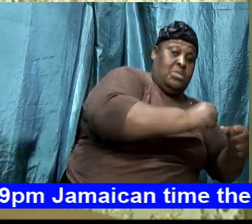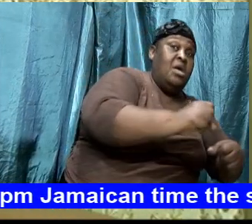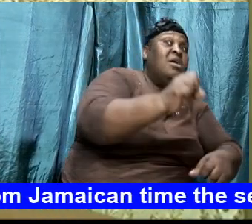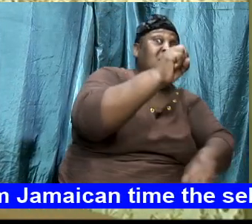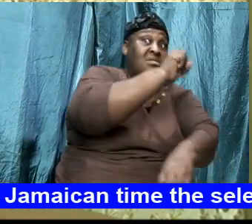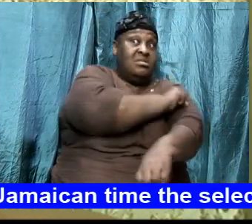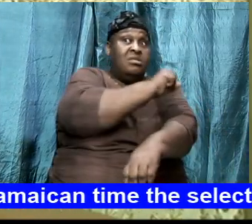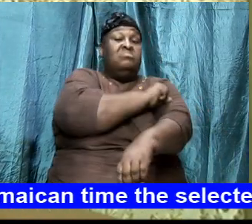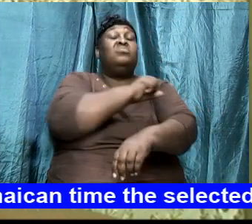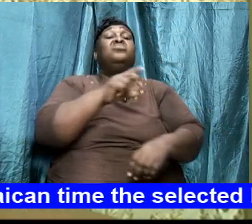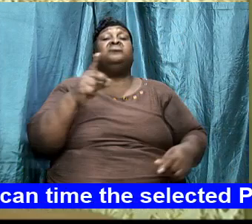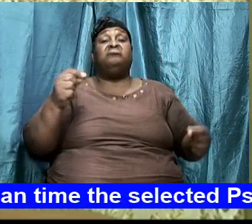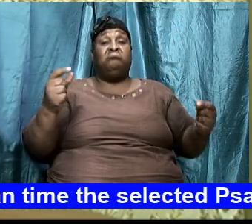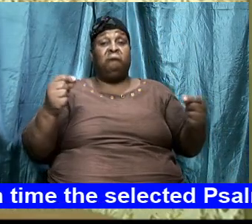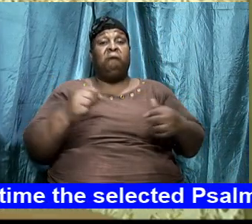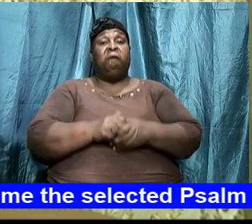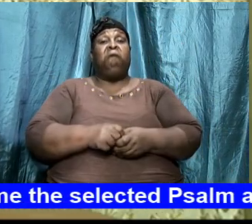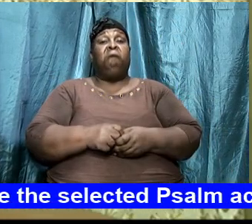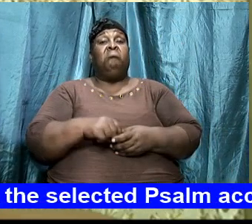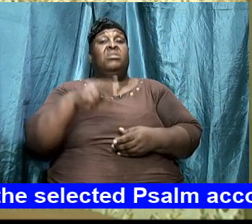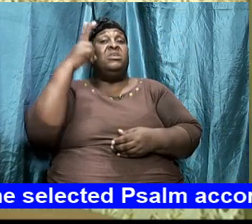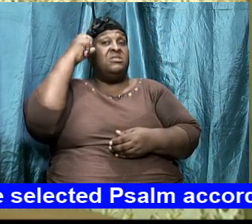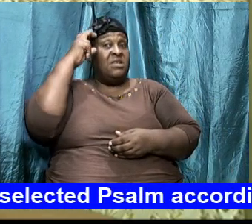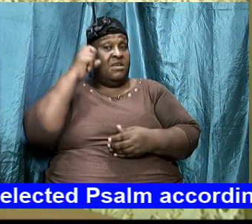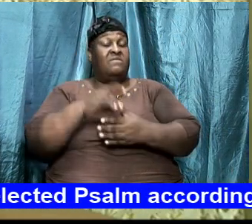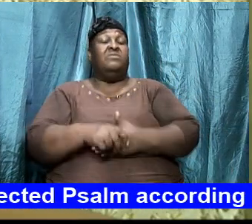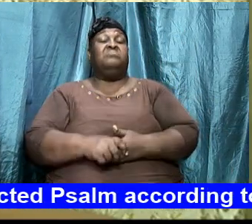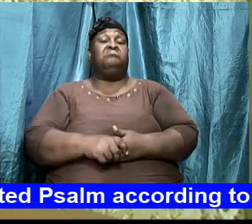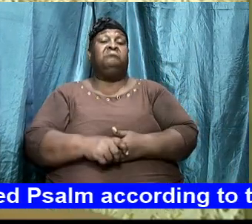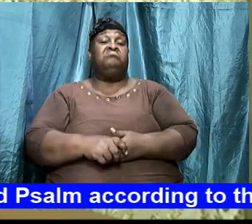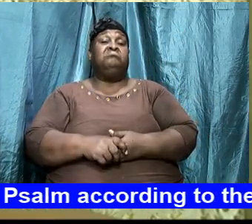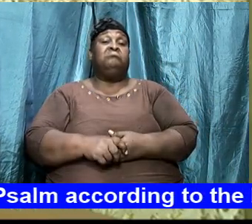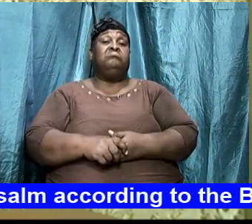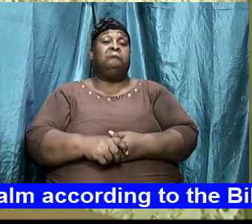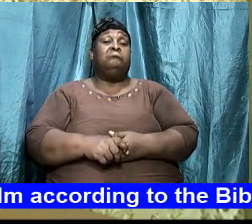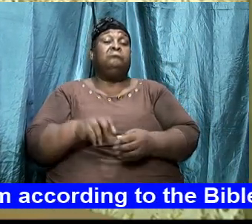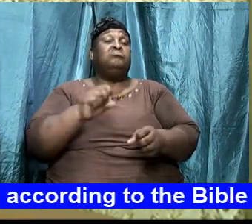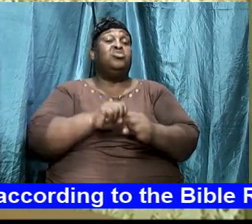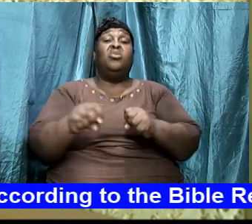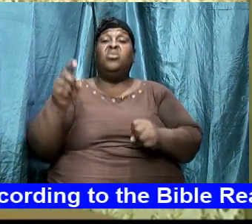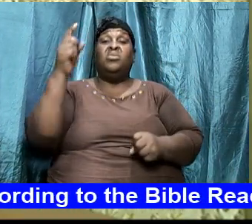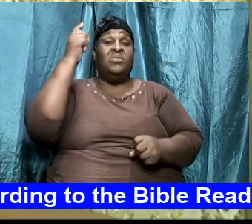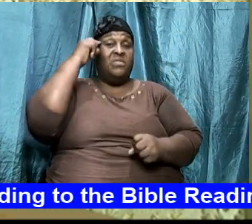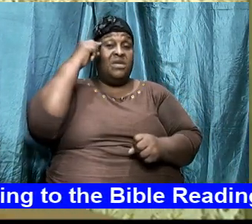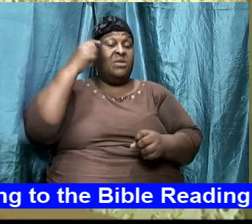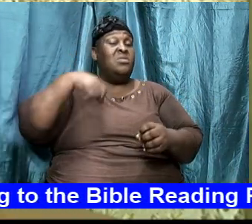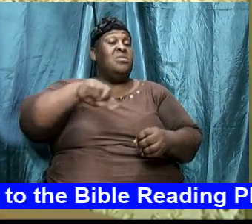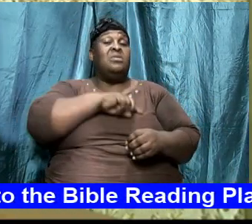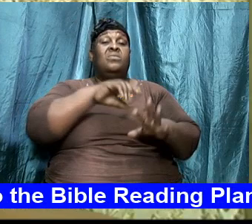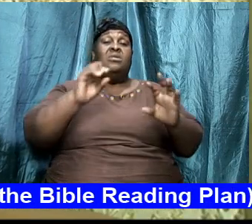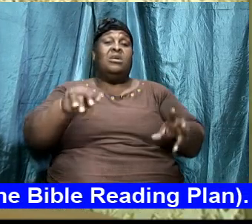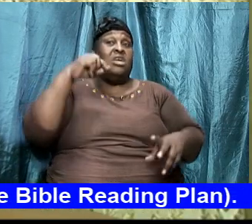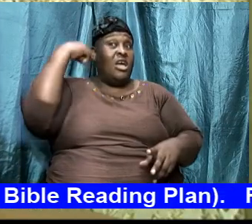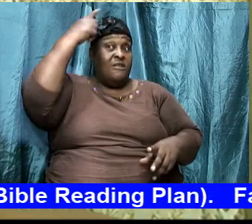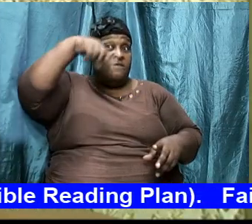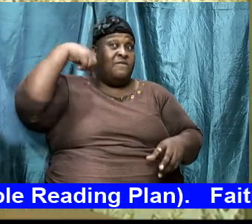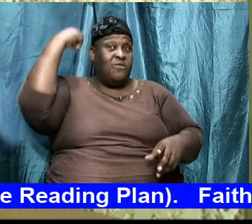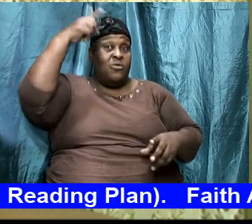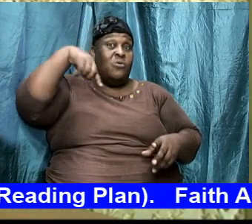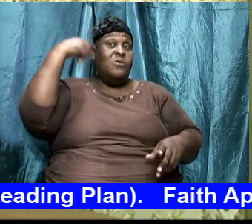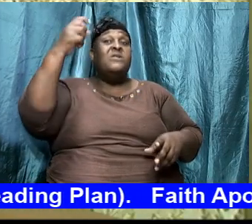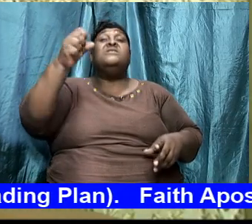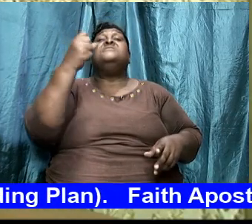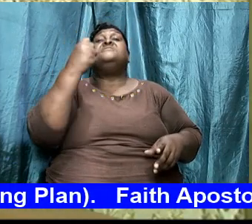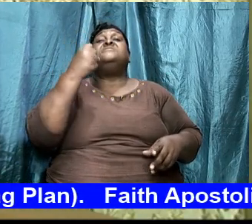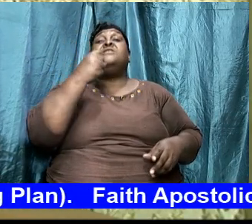let us not fool ourselves thinking that we can live any and any way we can do anything we want and then when the